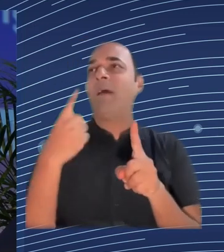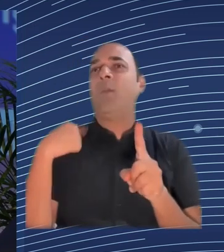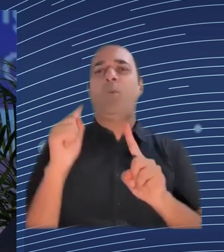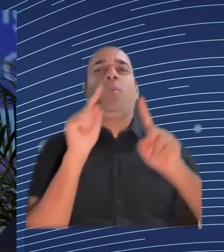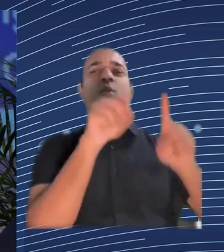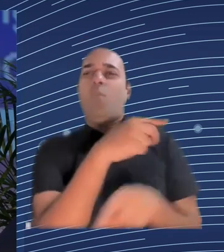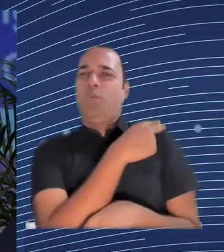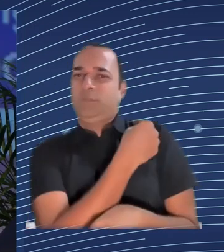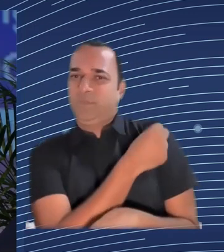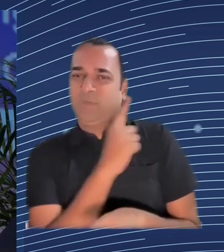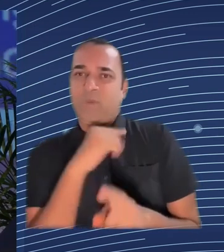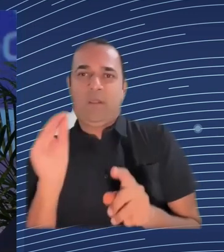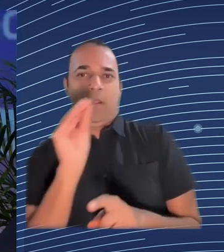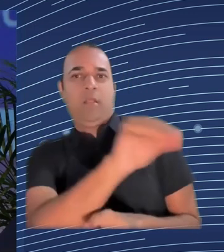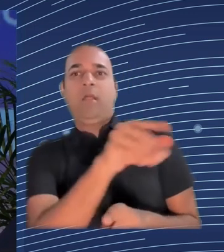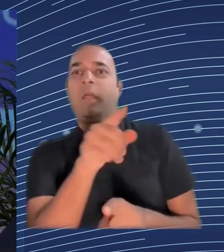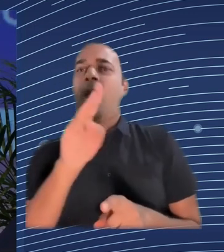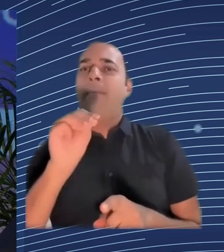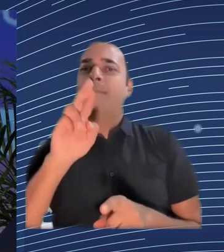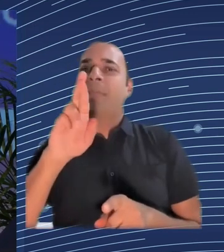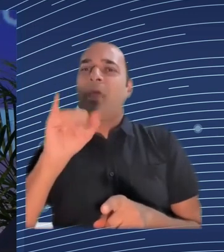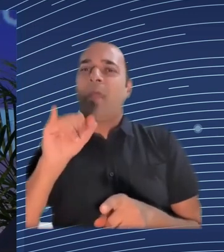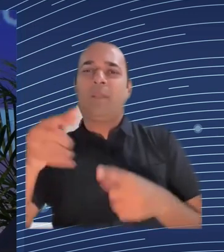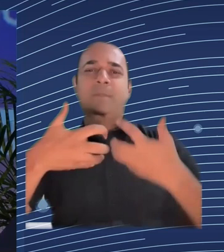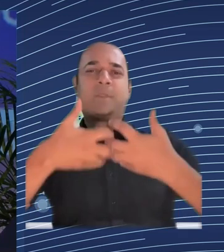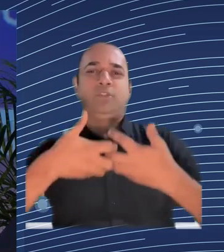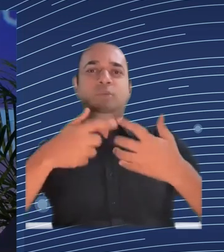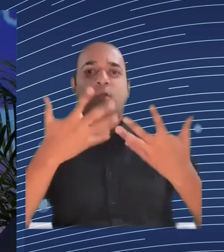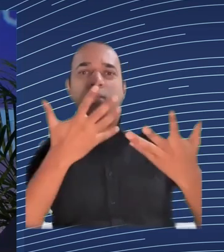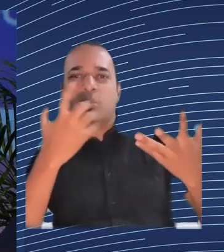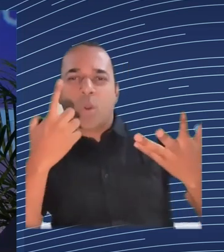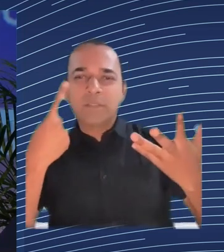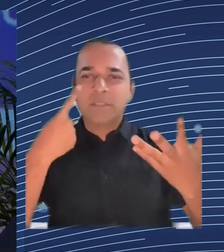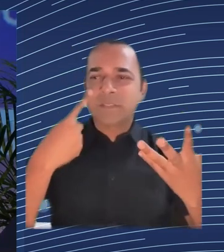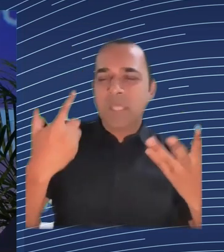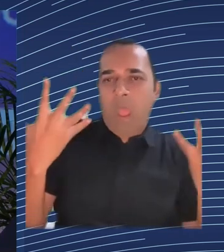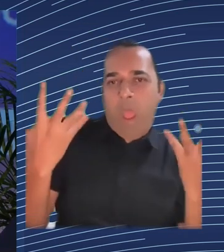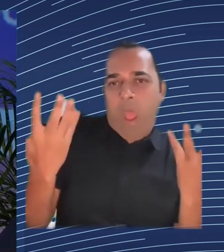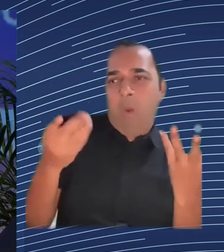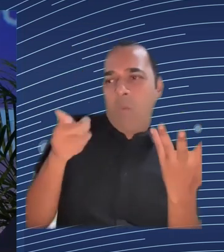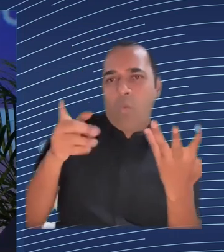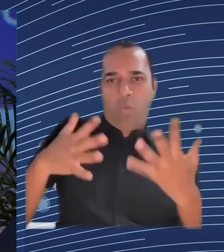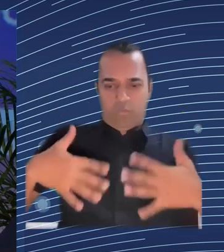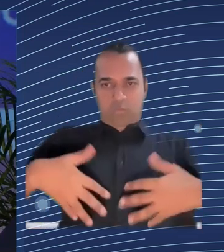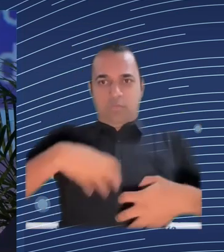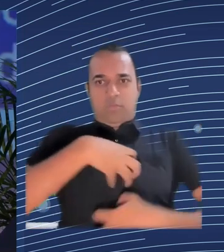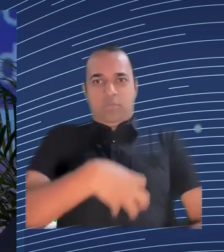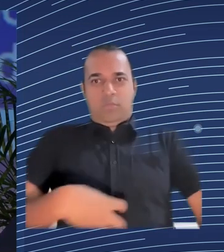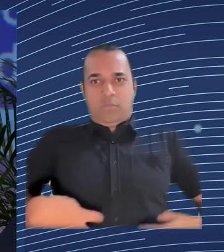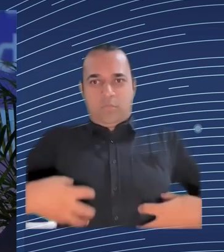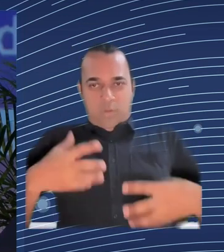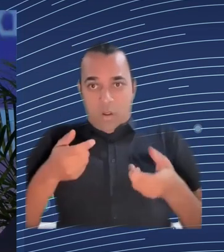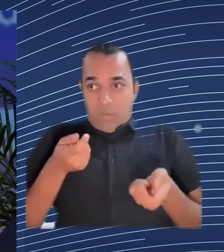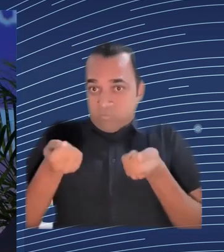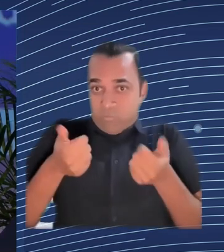by the employer we need to understand what functions what full transparency and what management decisions are being made and